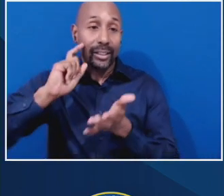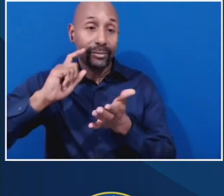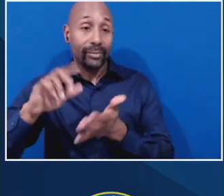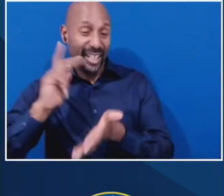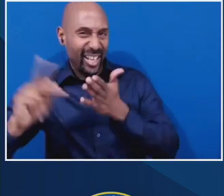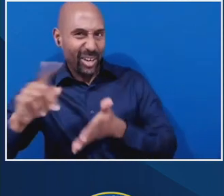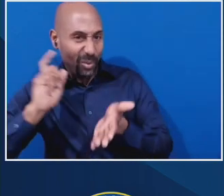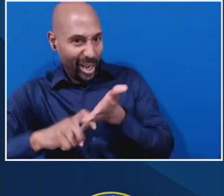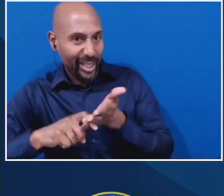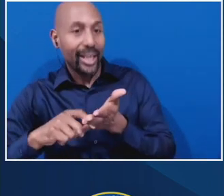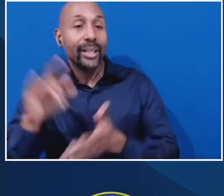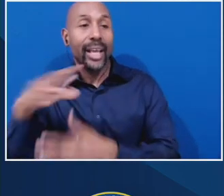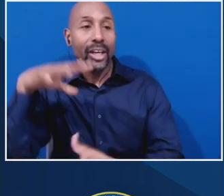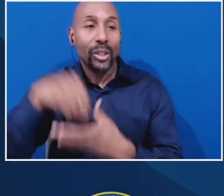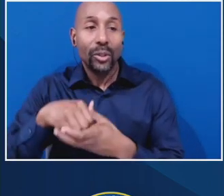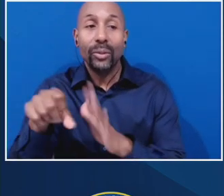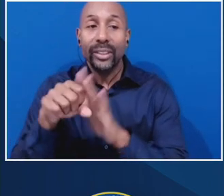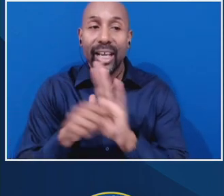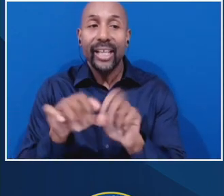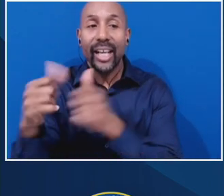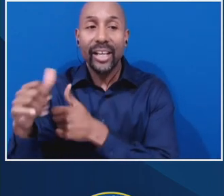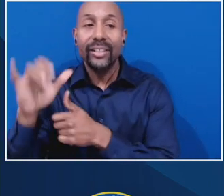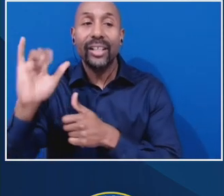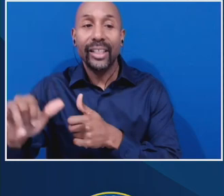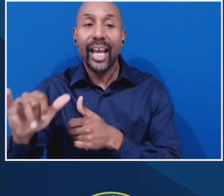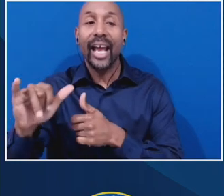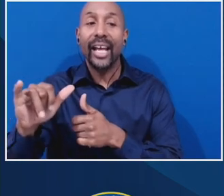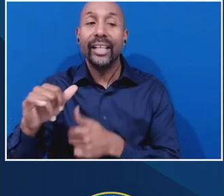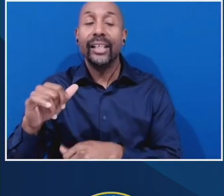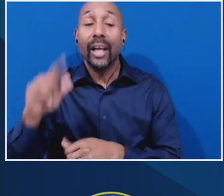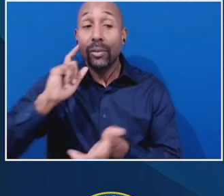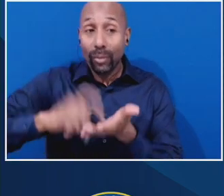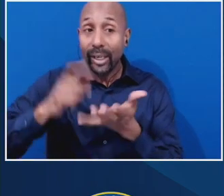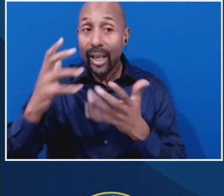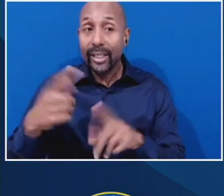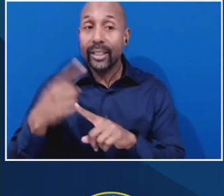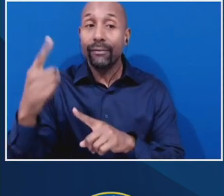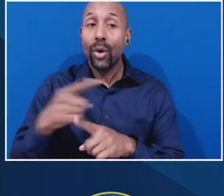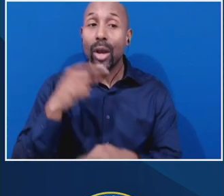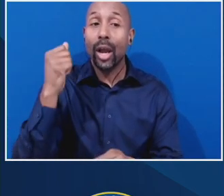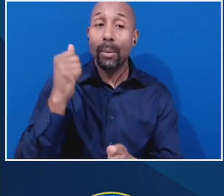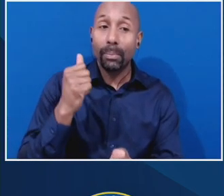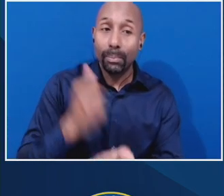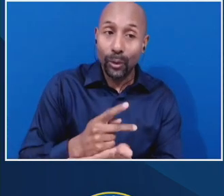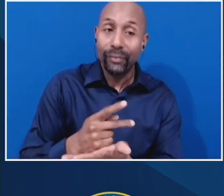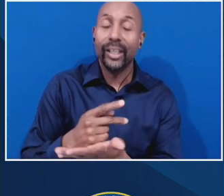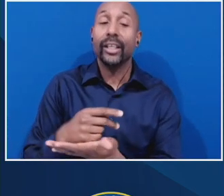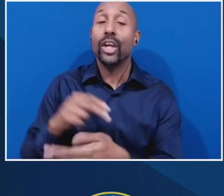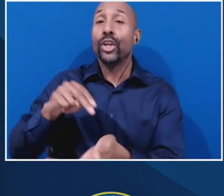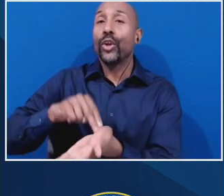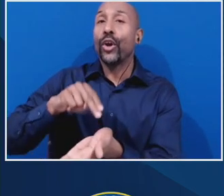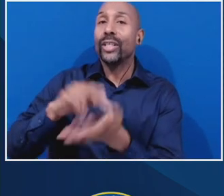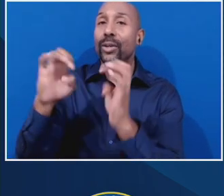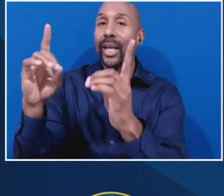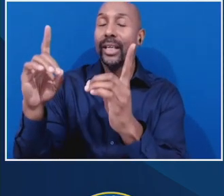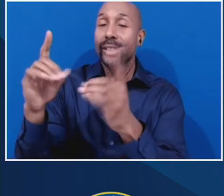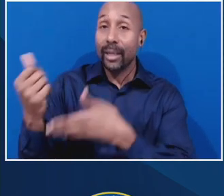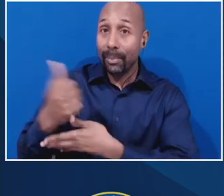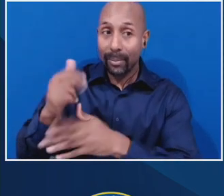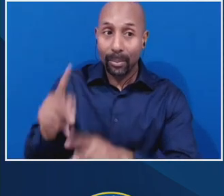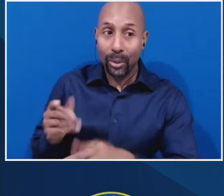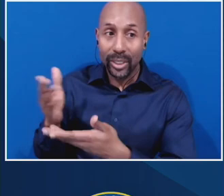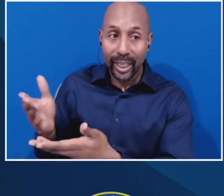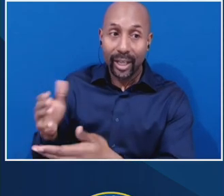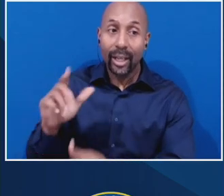state agencies recognized for the approval of nurse education. Our primary there is Laura Racer-King.